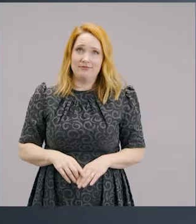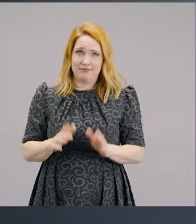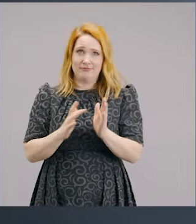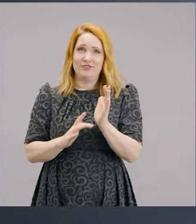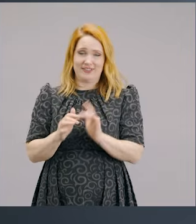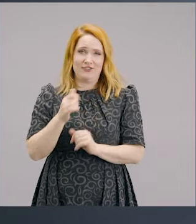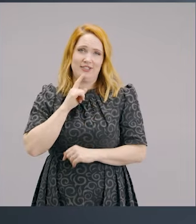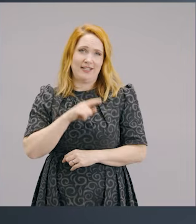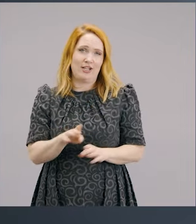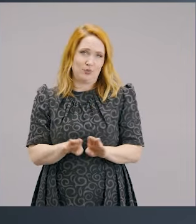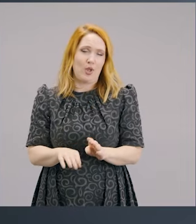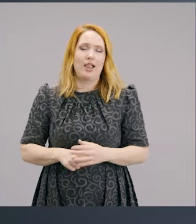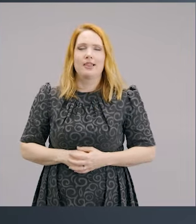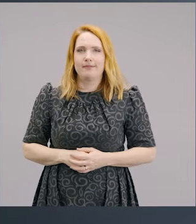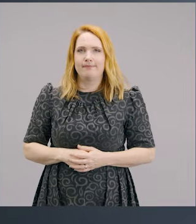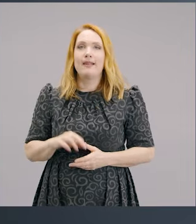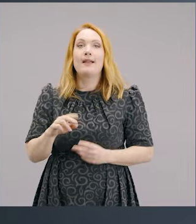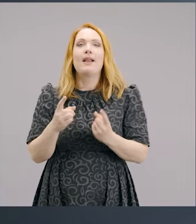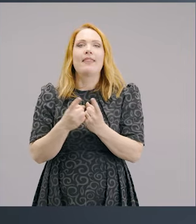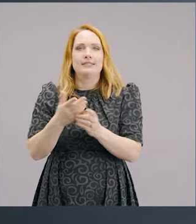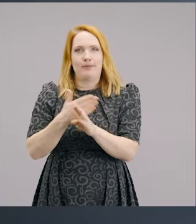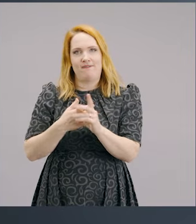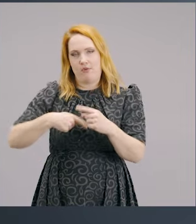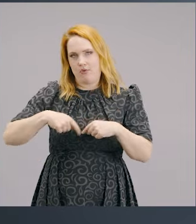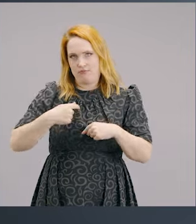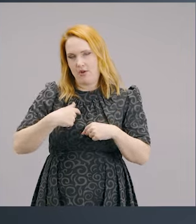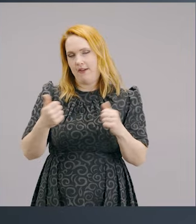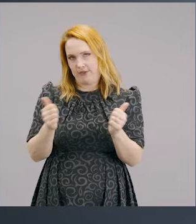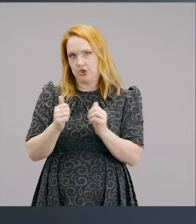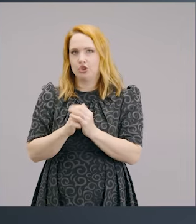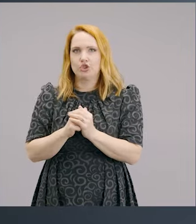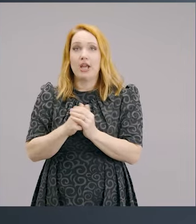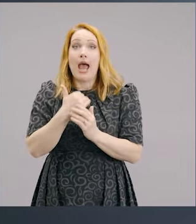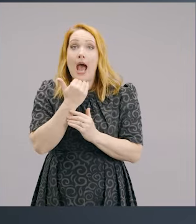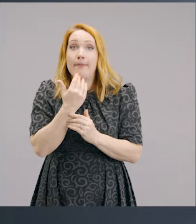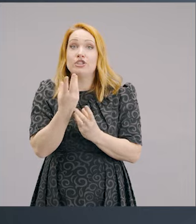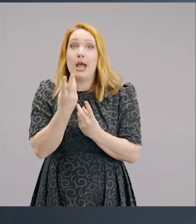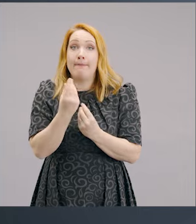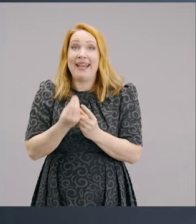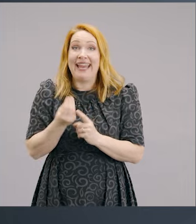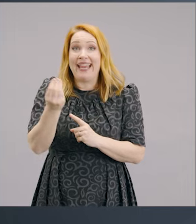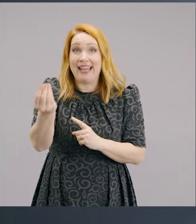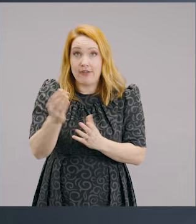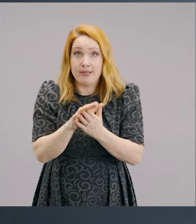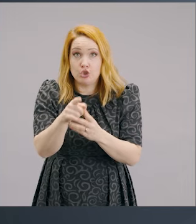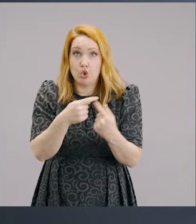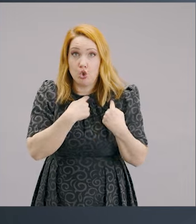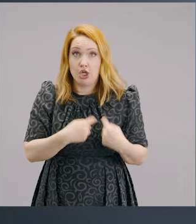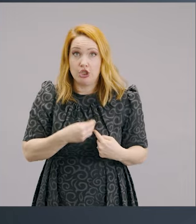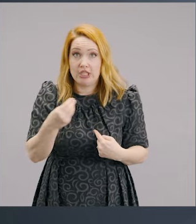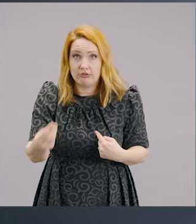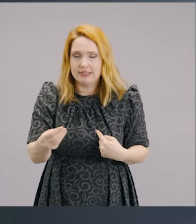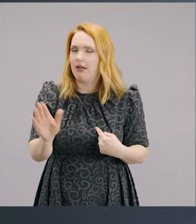that's what Jesus is saying. I want to tell you something, a couple of quick thoughts before we go. It's not the amount of money that makes us generous,